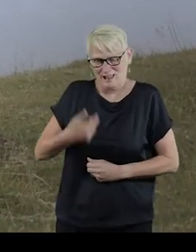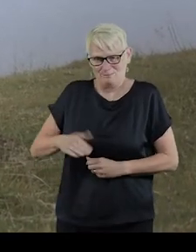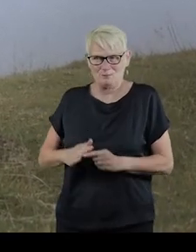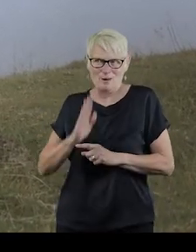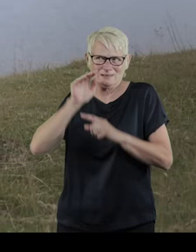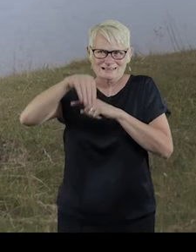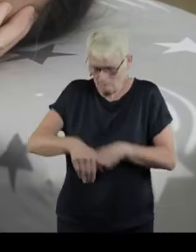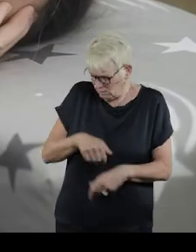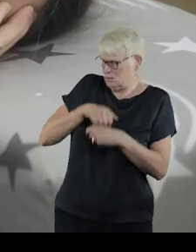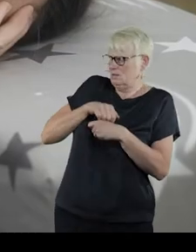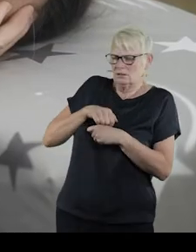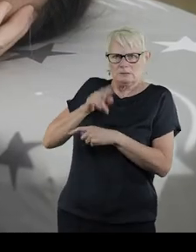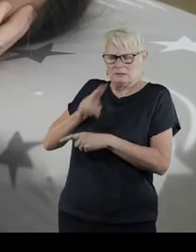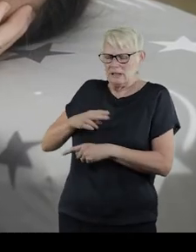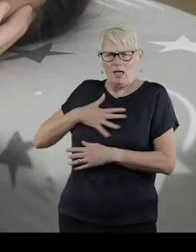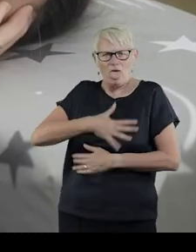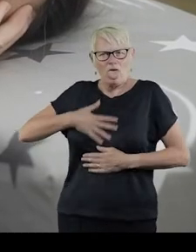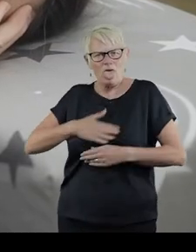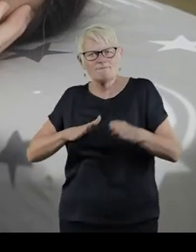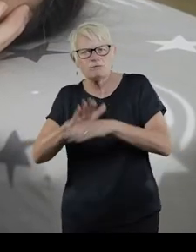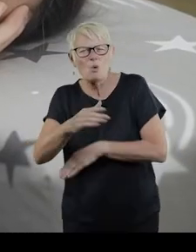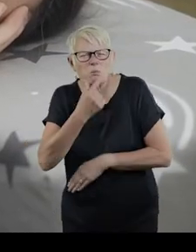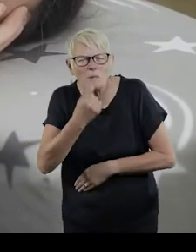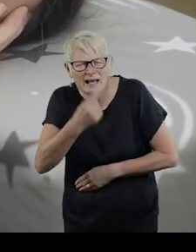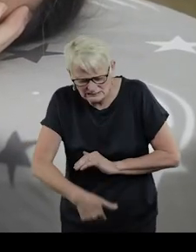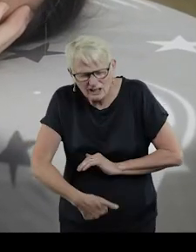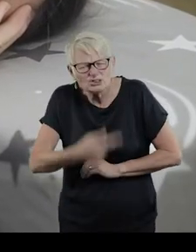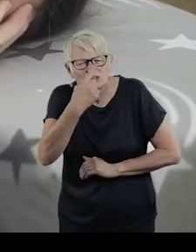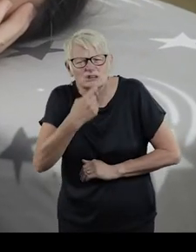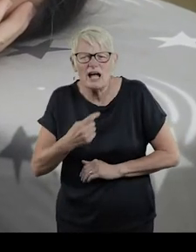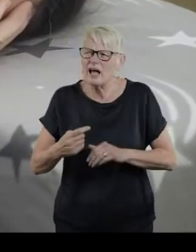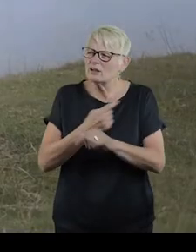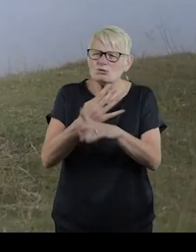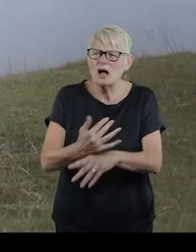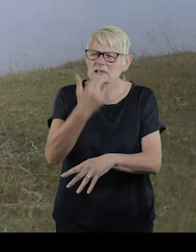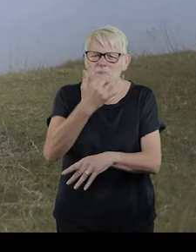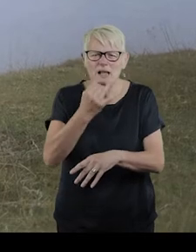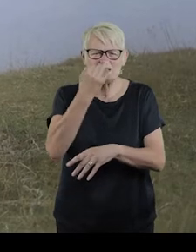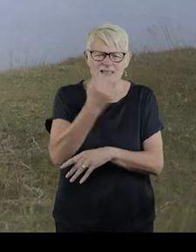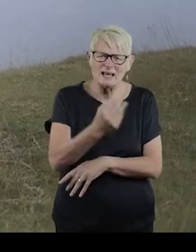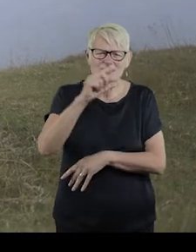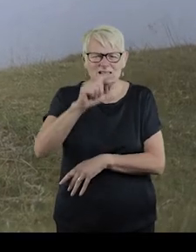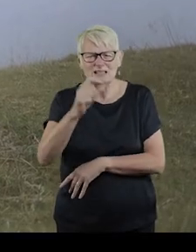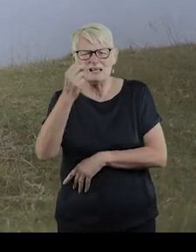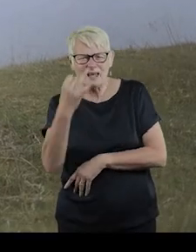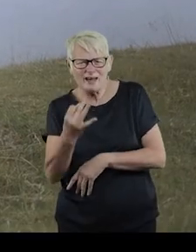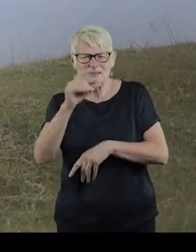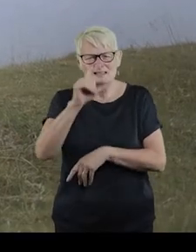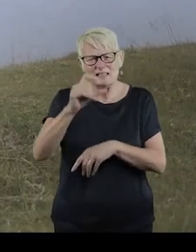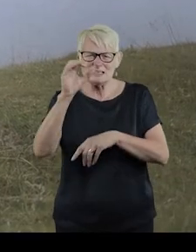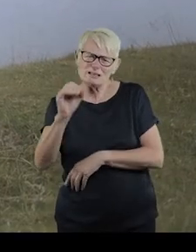felt her up at the top of the slide. And you fear her and fear your future. If boys can feel you up and grass that smells of